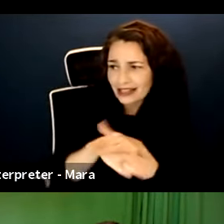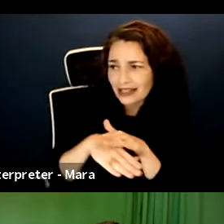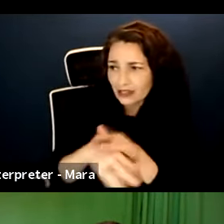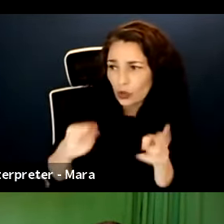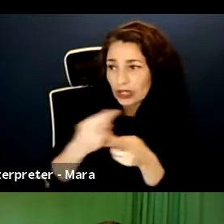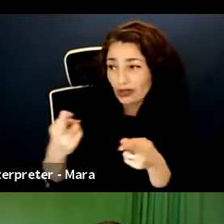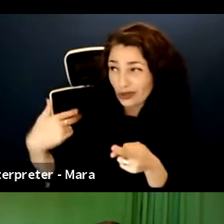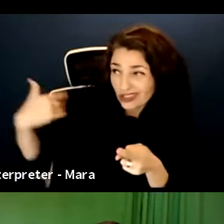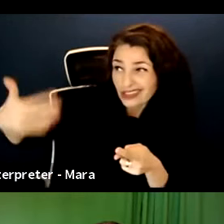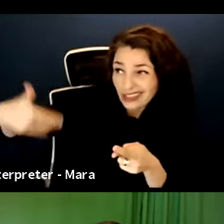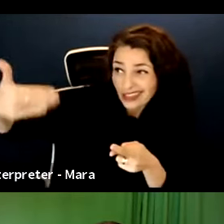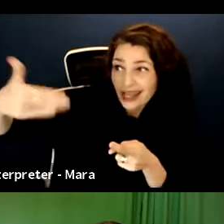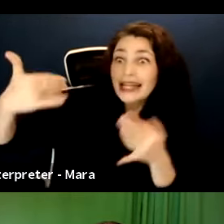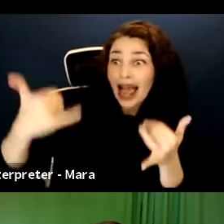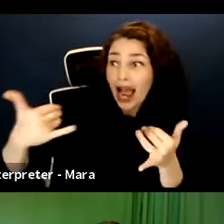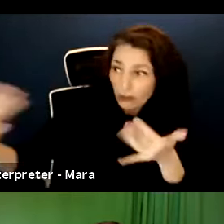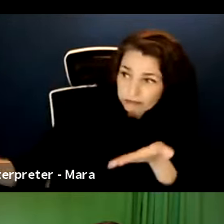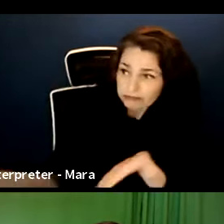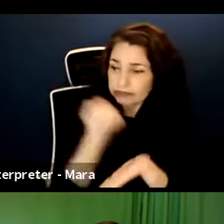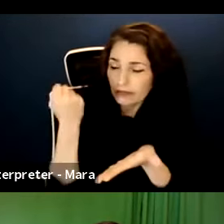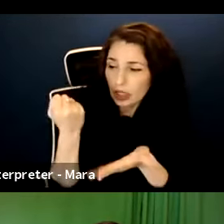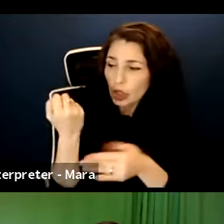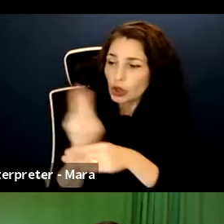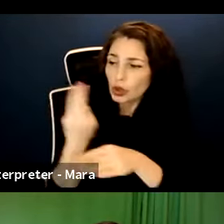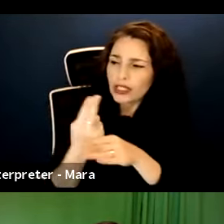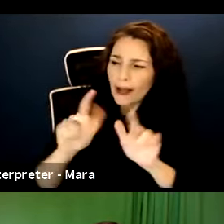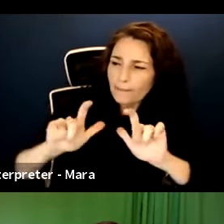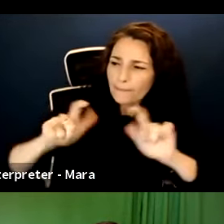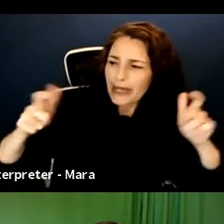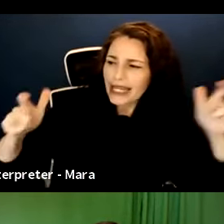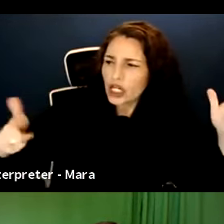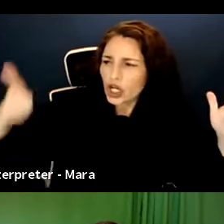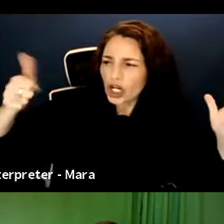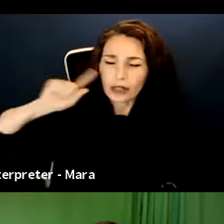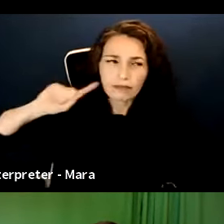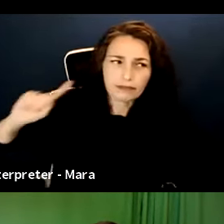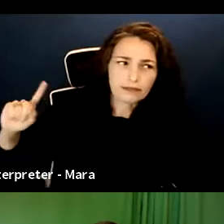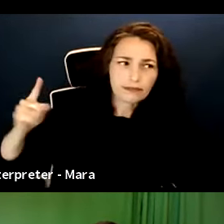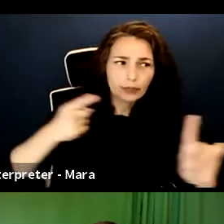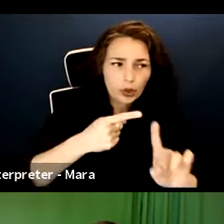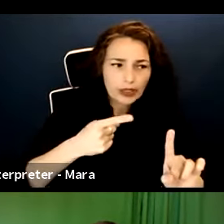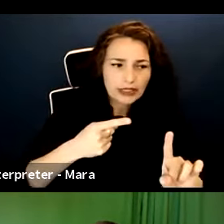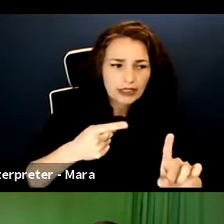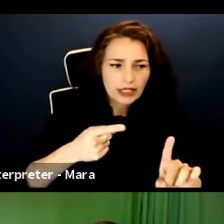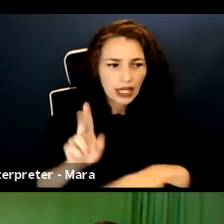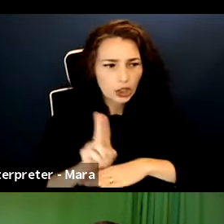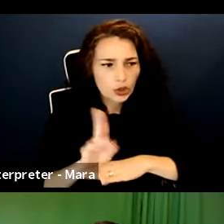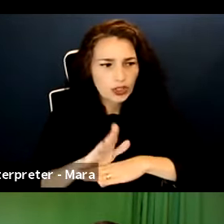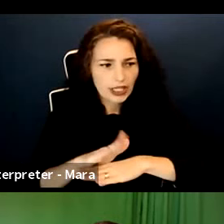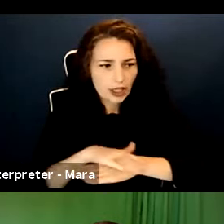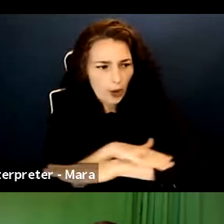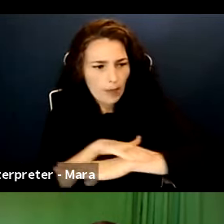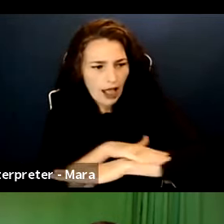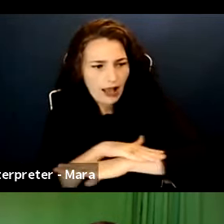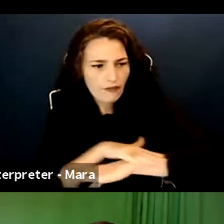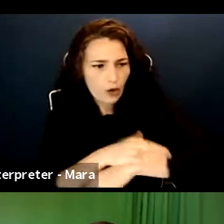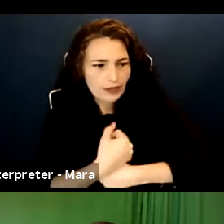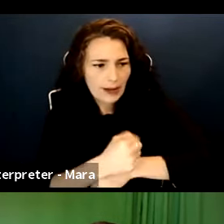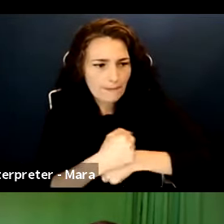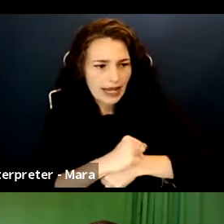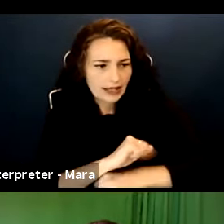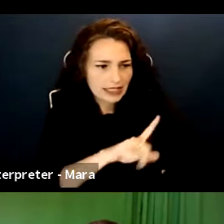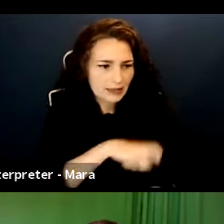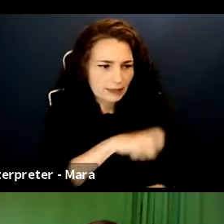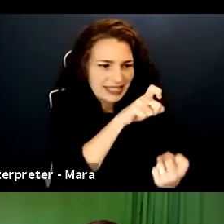use this in their larger purpose behind leveraging their platform to create certain content,